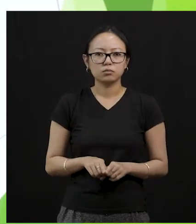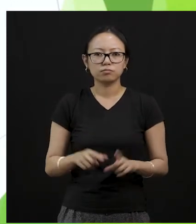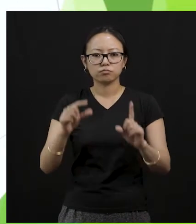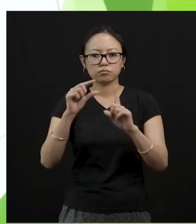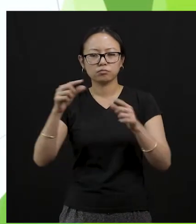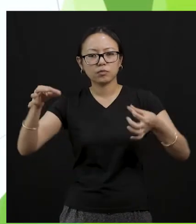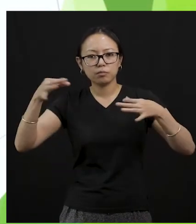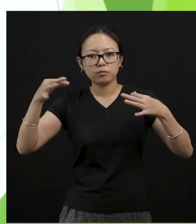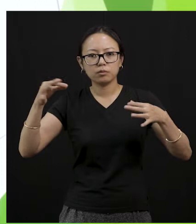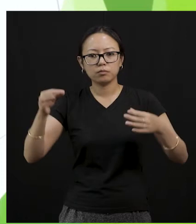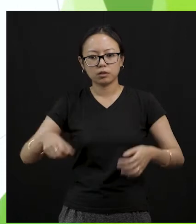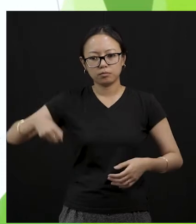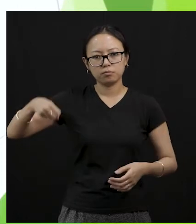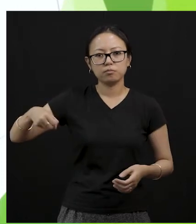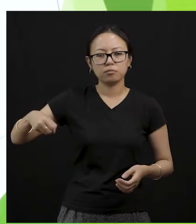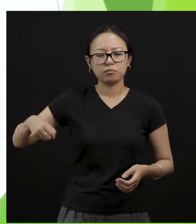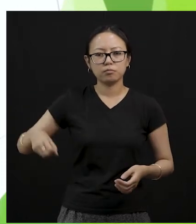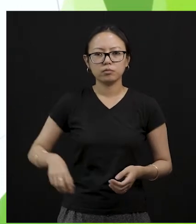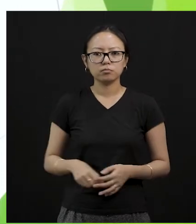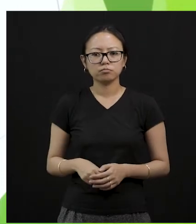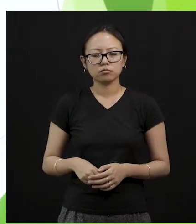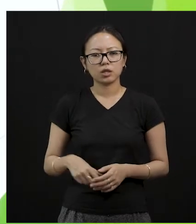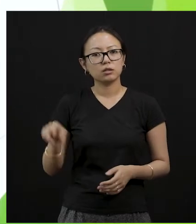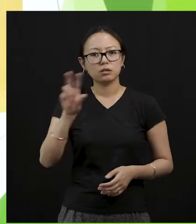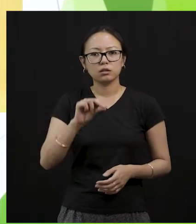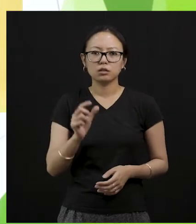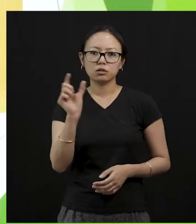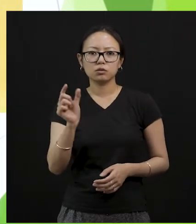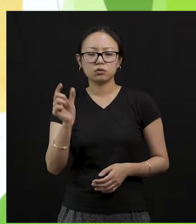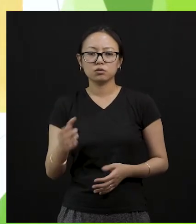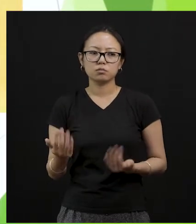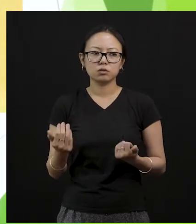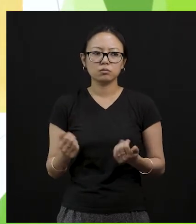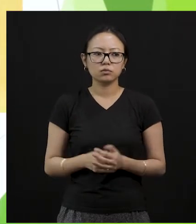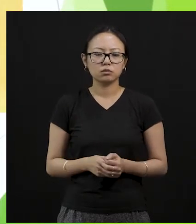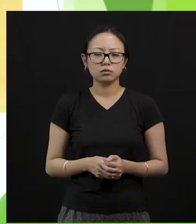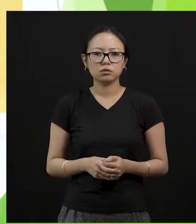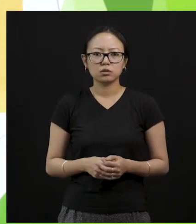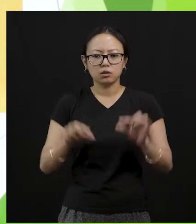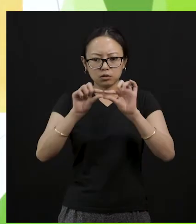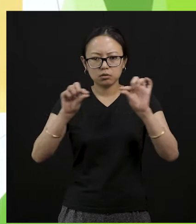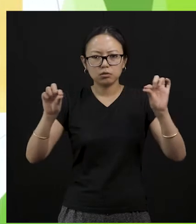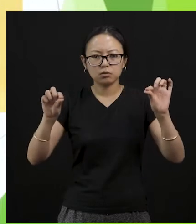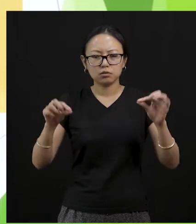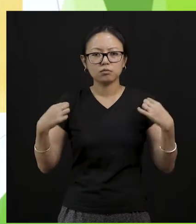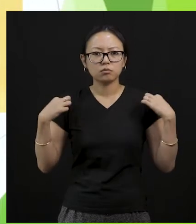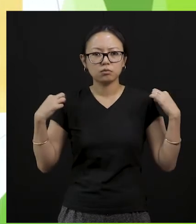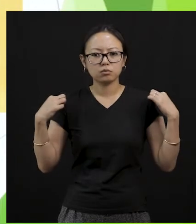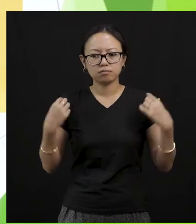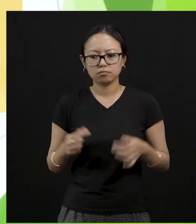know use a cotton cloth bag and also do not use a plastic bag.